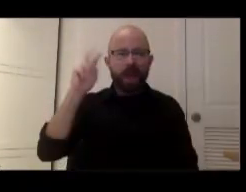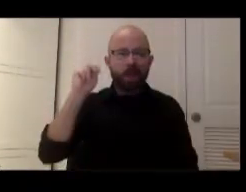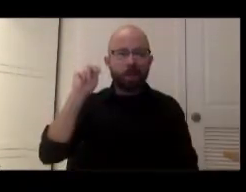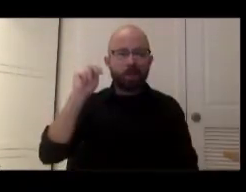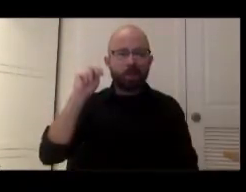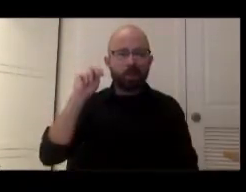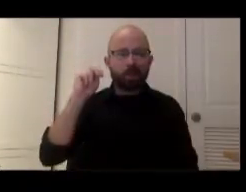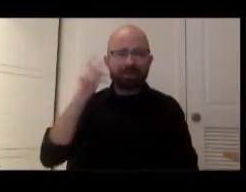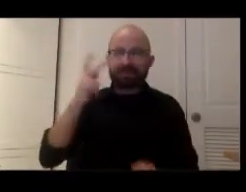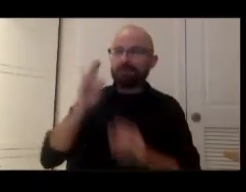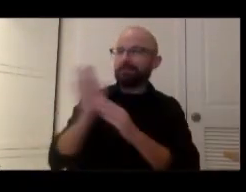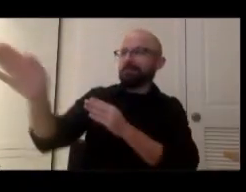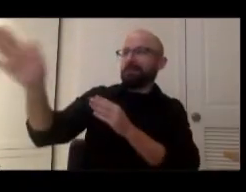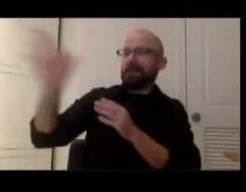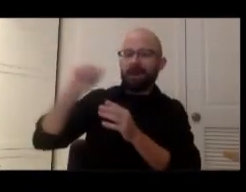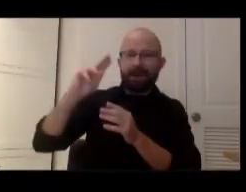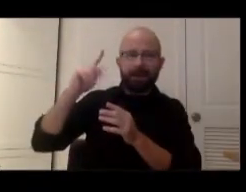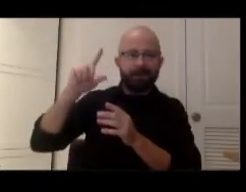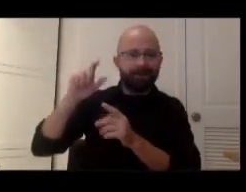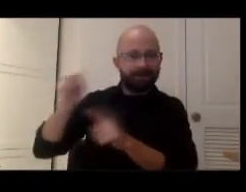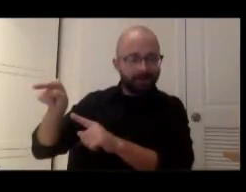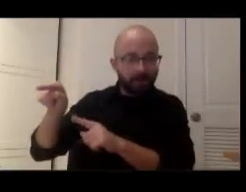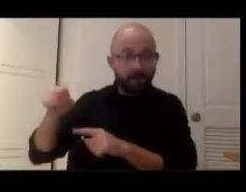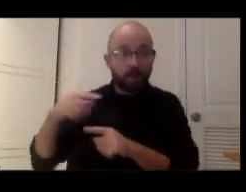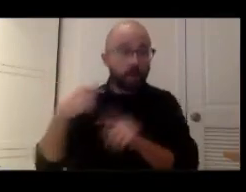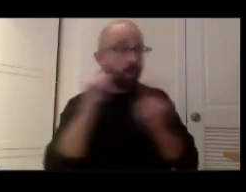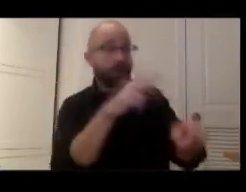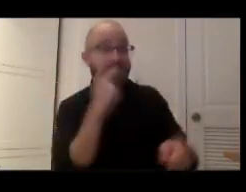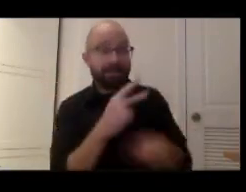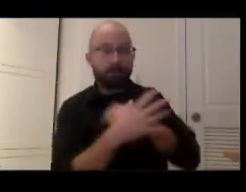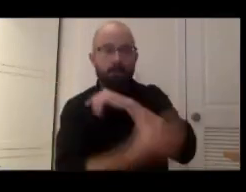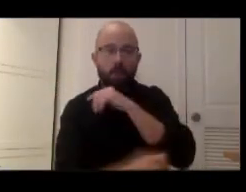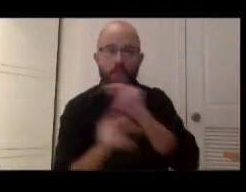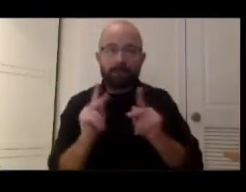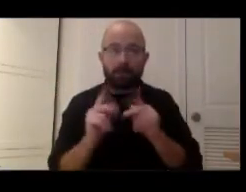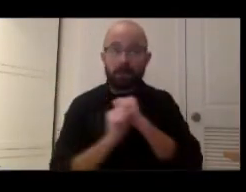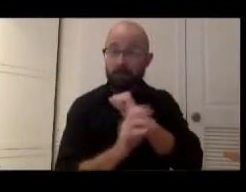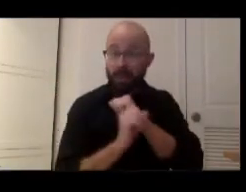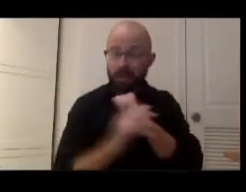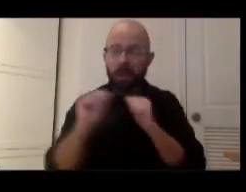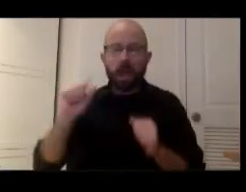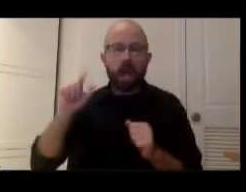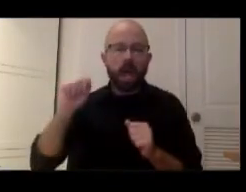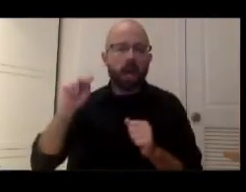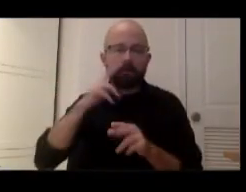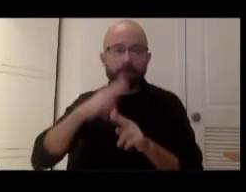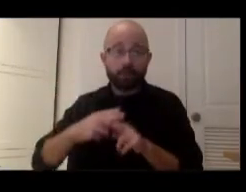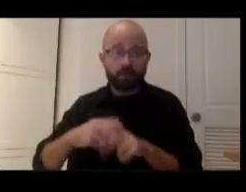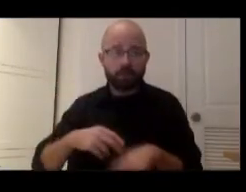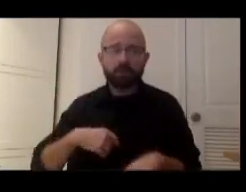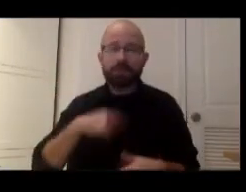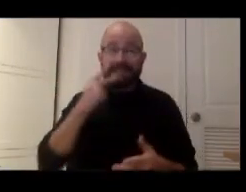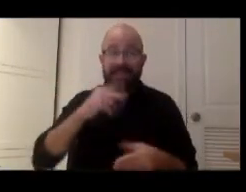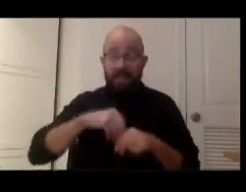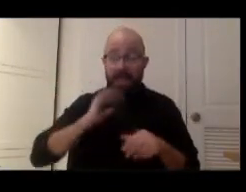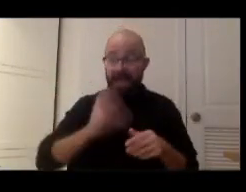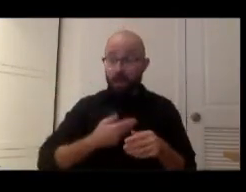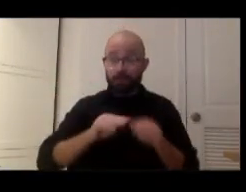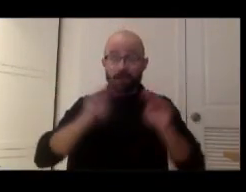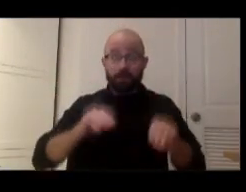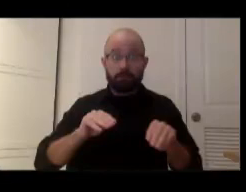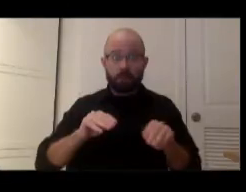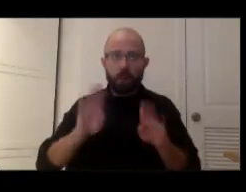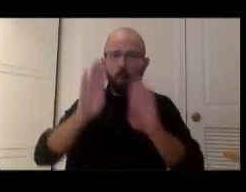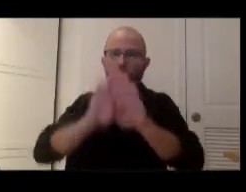you can go and see speaking of the poor people's campaign that Alan so eloquently mentioned you can see in our museum a wall from the poor